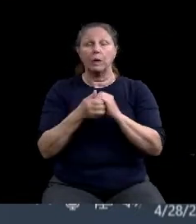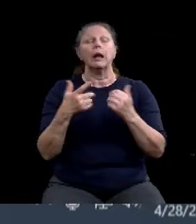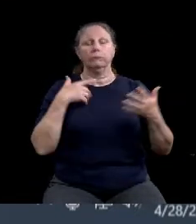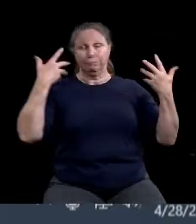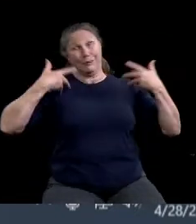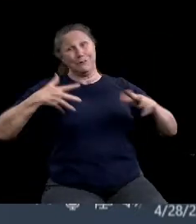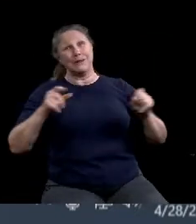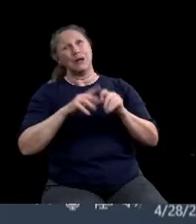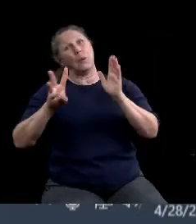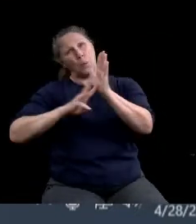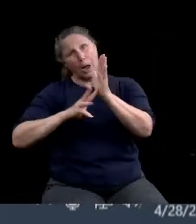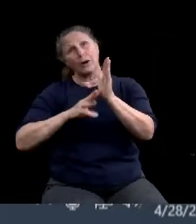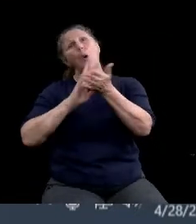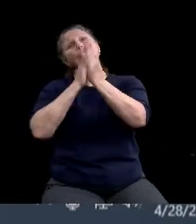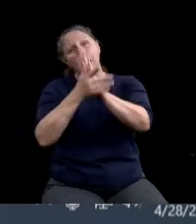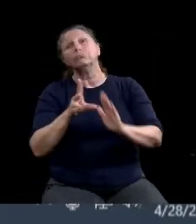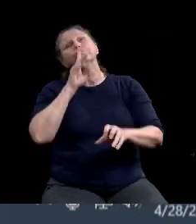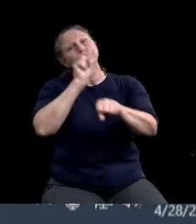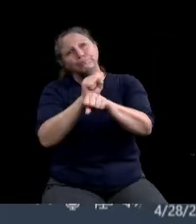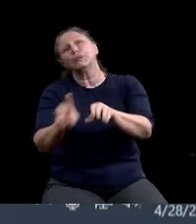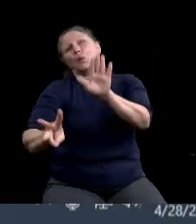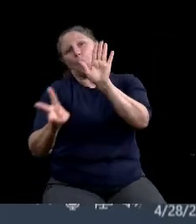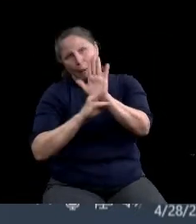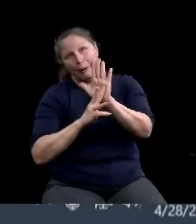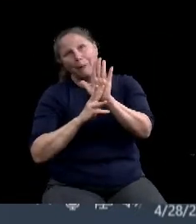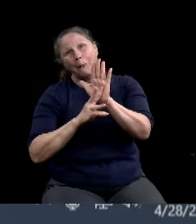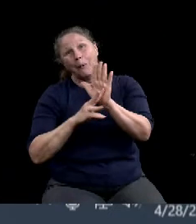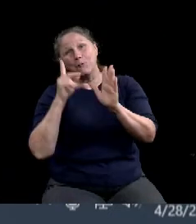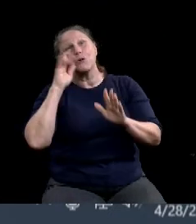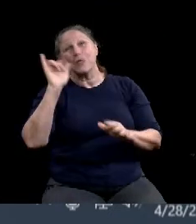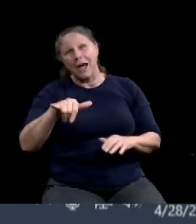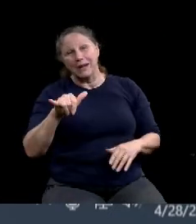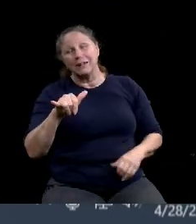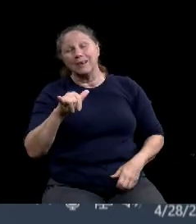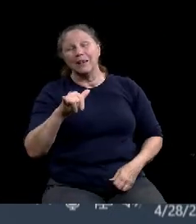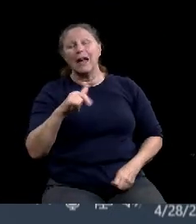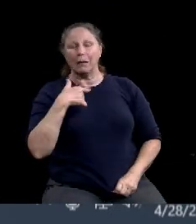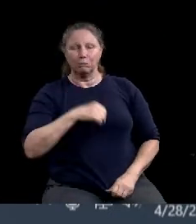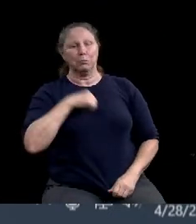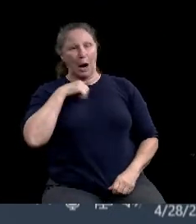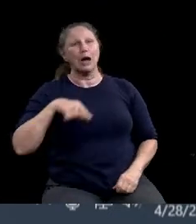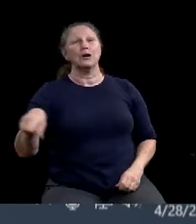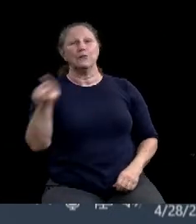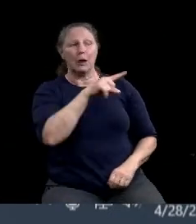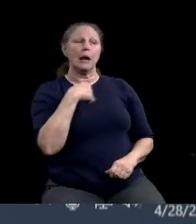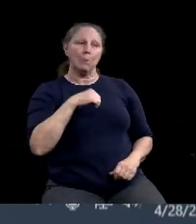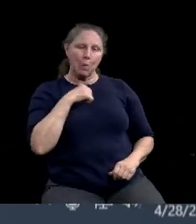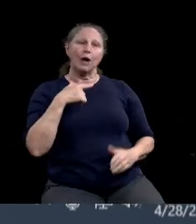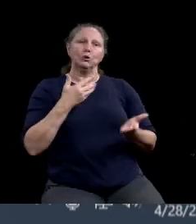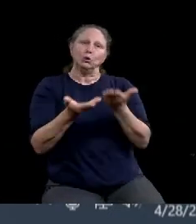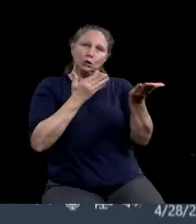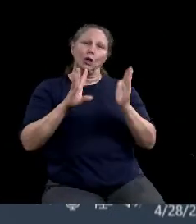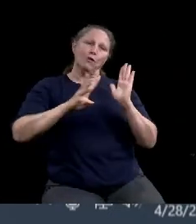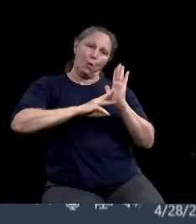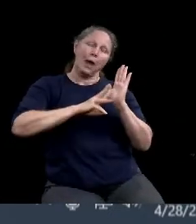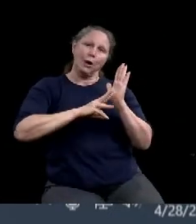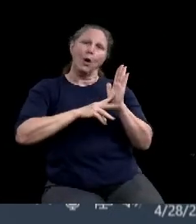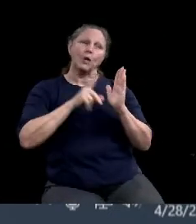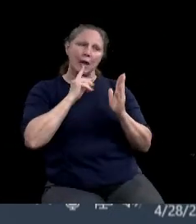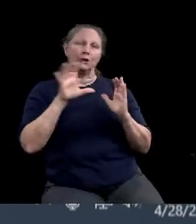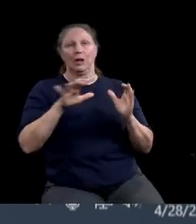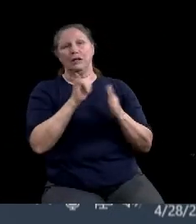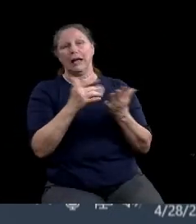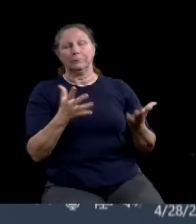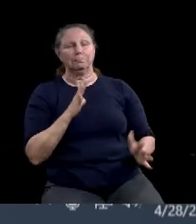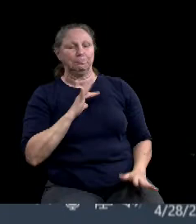the best sense of that term. And I'm a private servant council where we can offer this kind of program. Well, thank you, council member Holmes. I want to